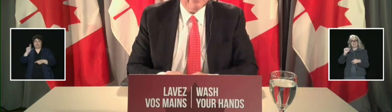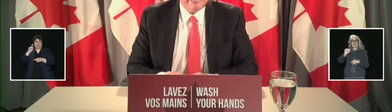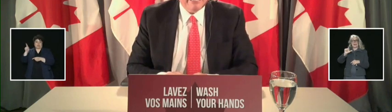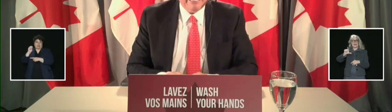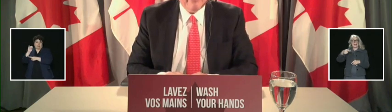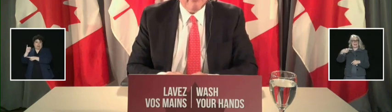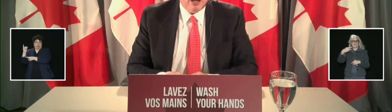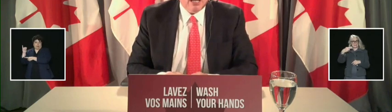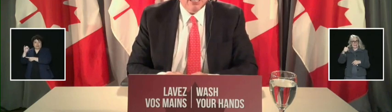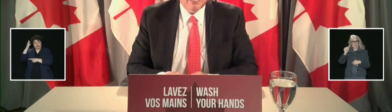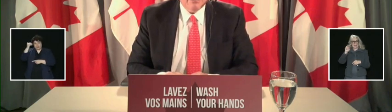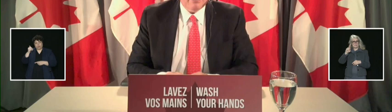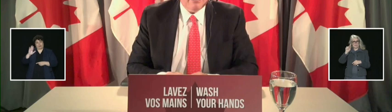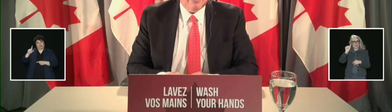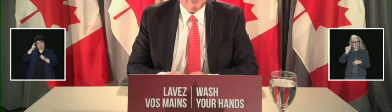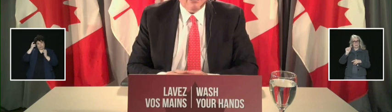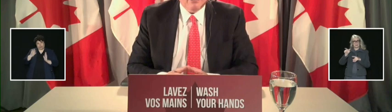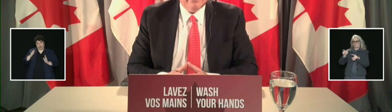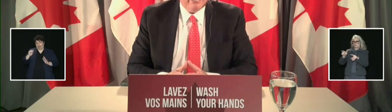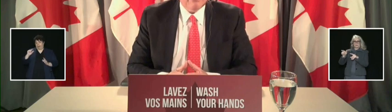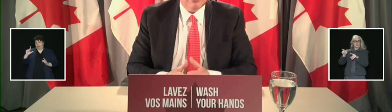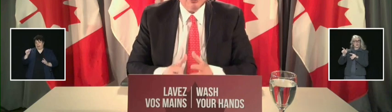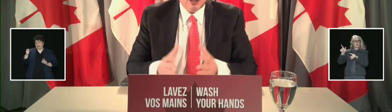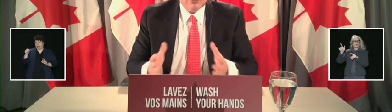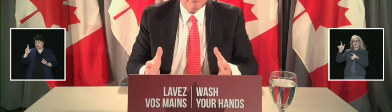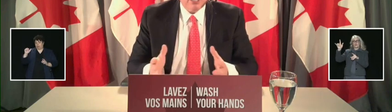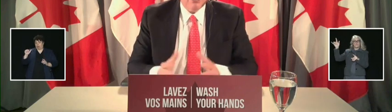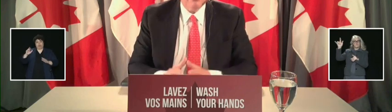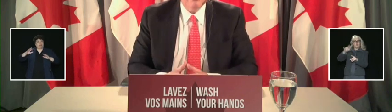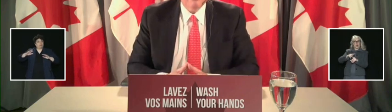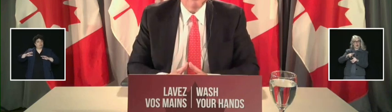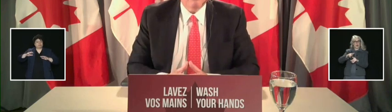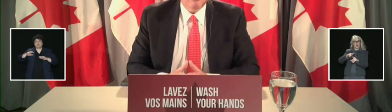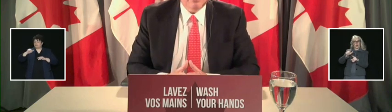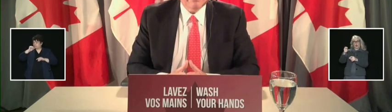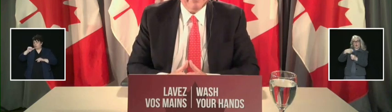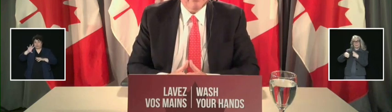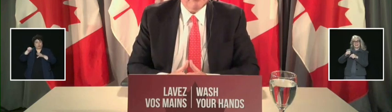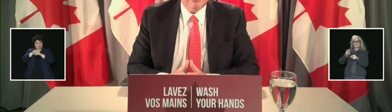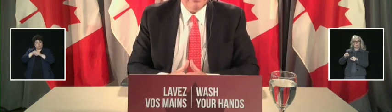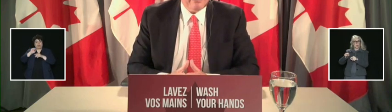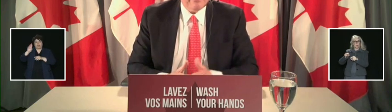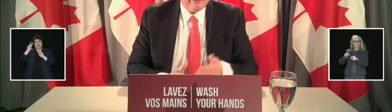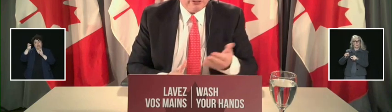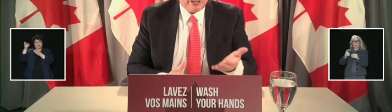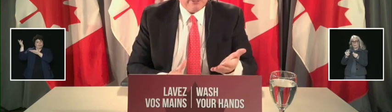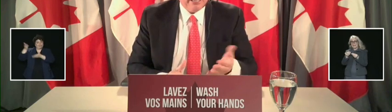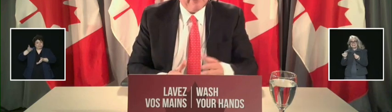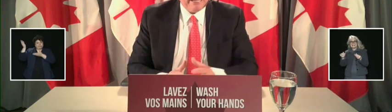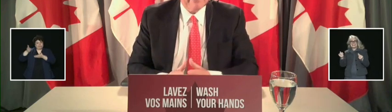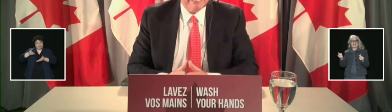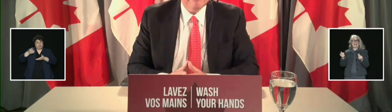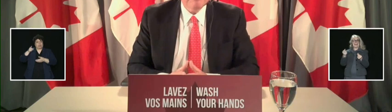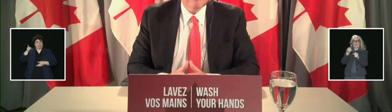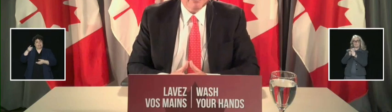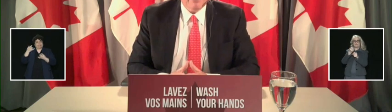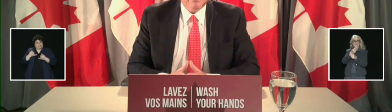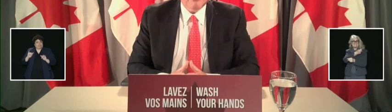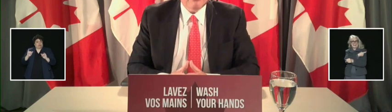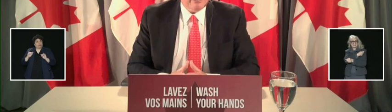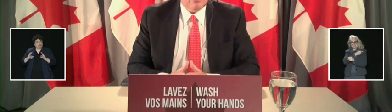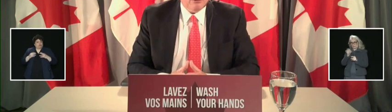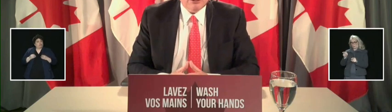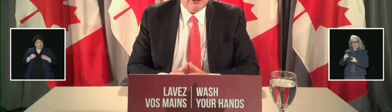interdit des vols en termes de transport ou en termes de l'appréhensionnement des vaccins.